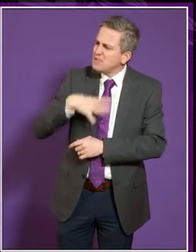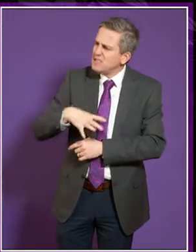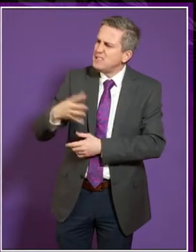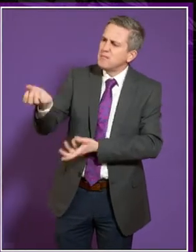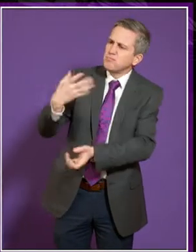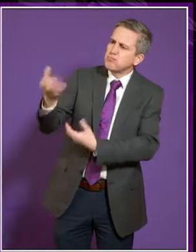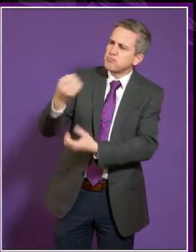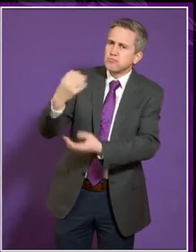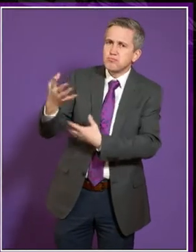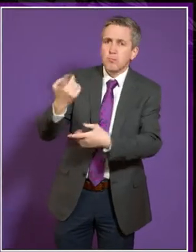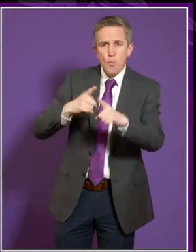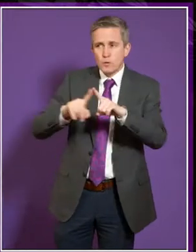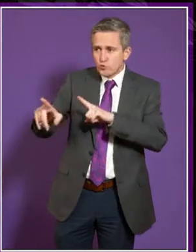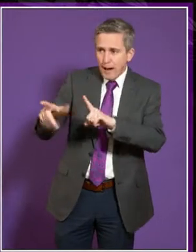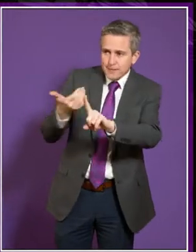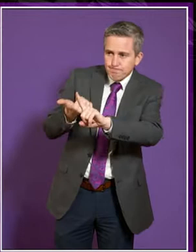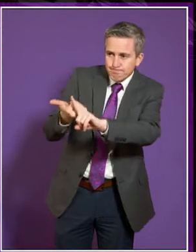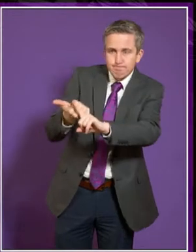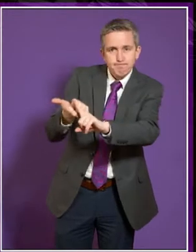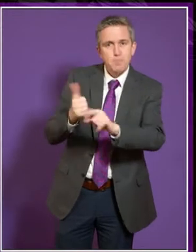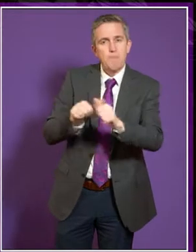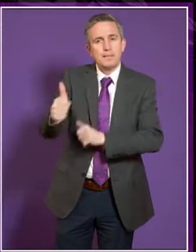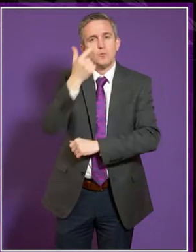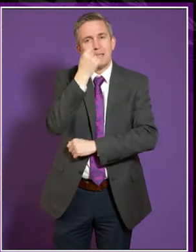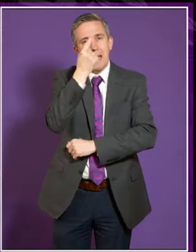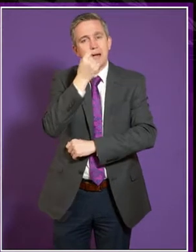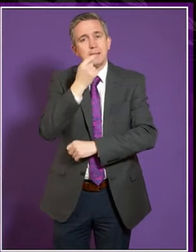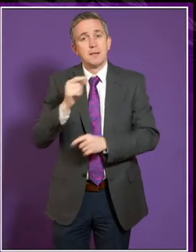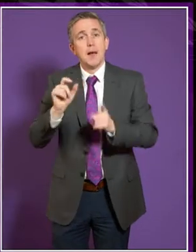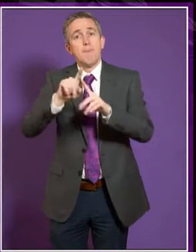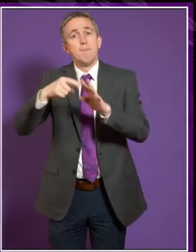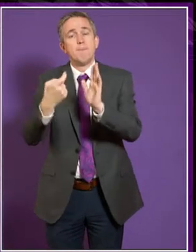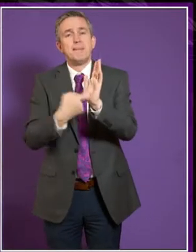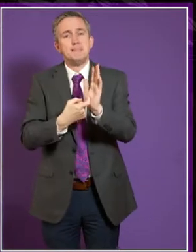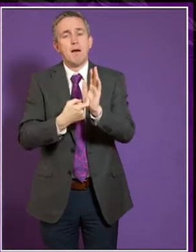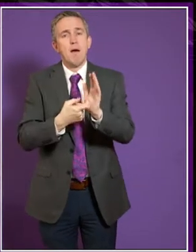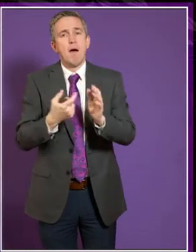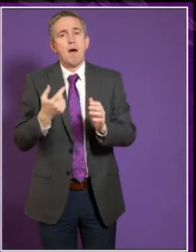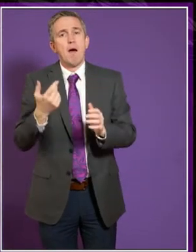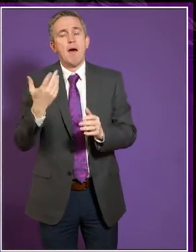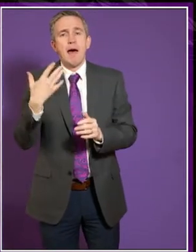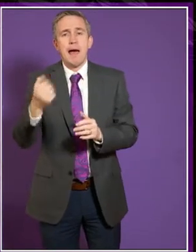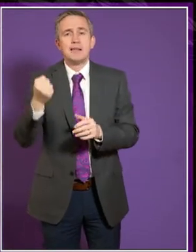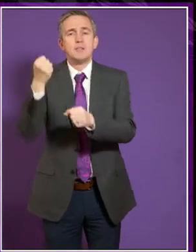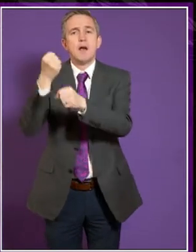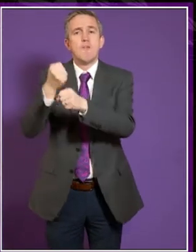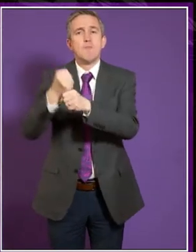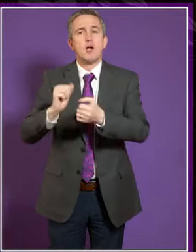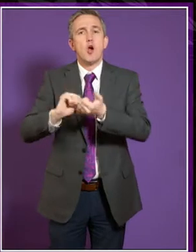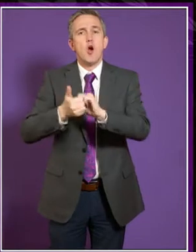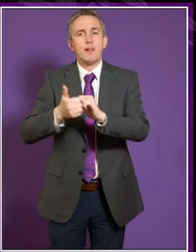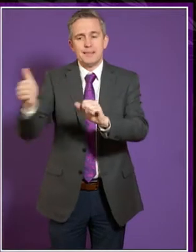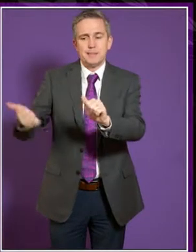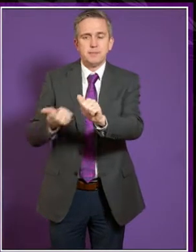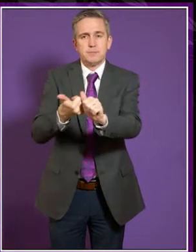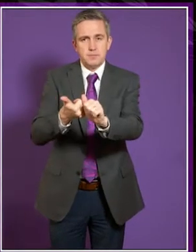will try and ensure that we deliver it. Now, Peter is supported by some colleagues in the government as well as